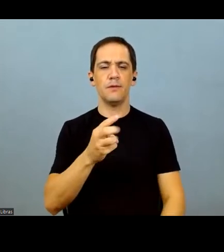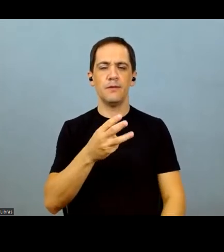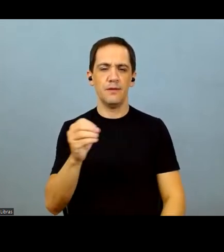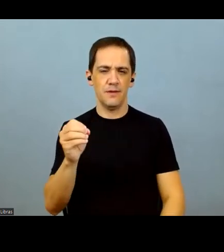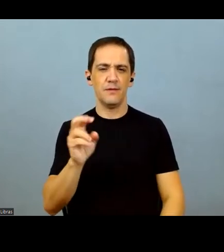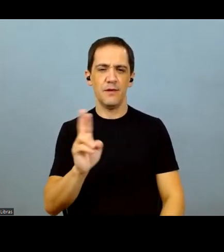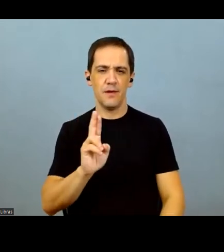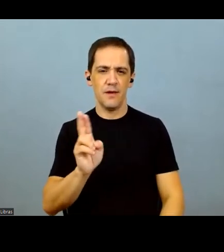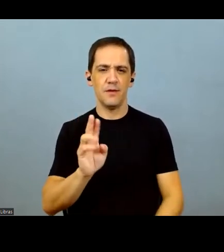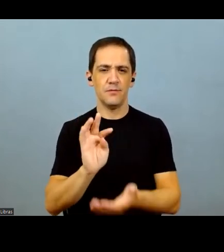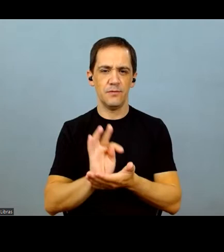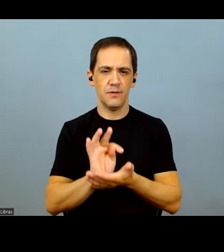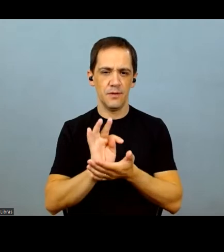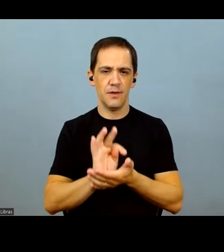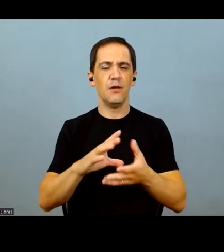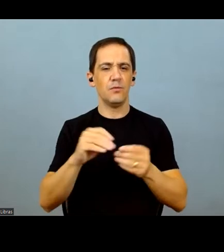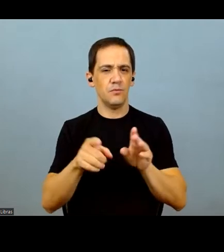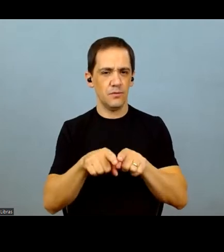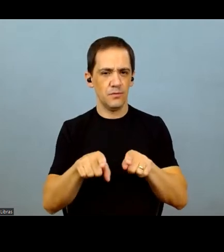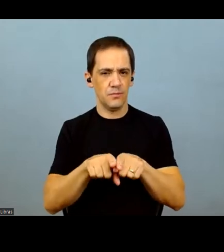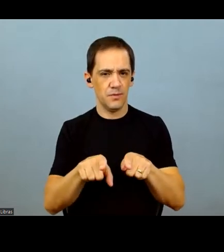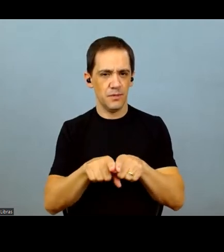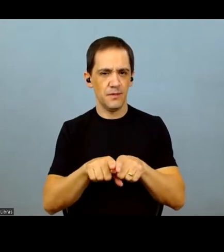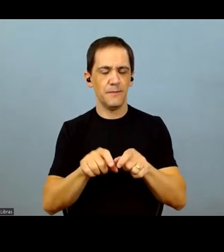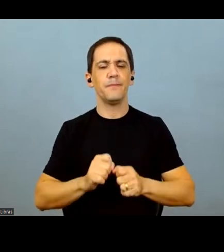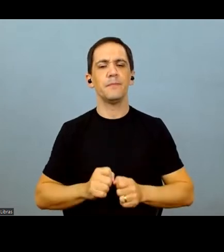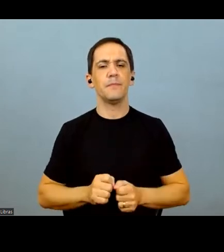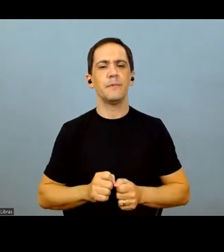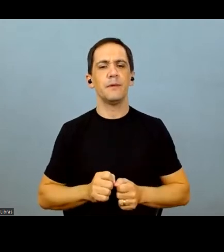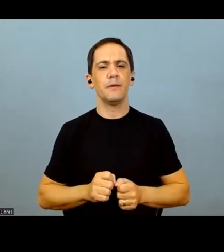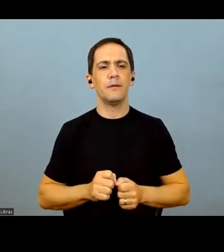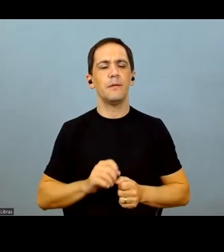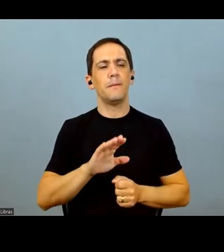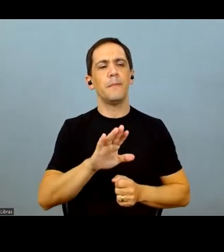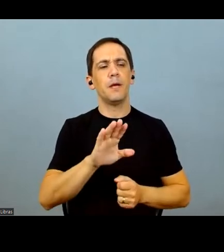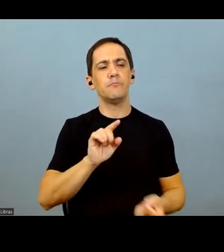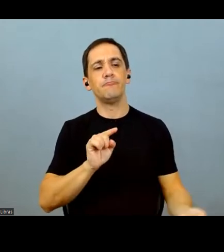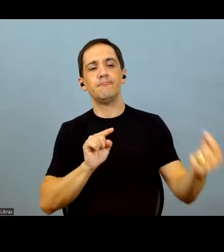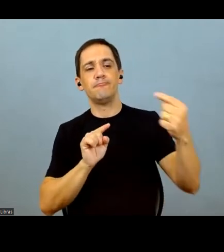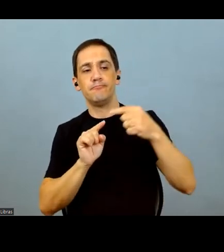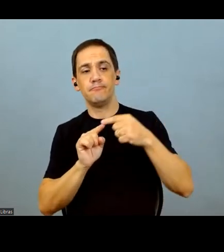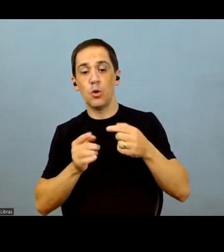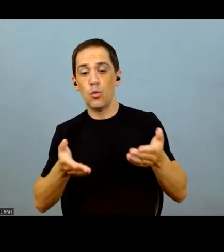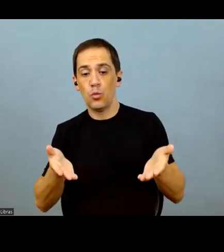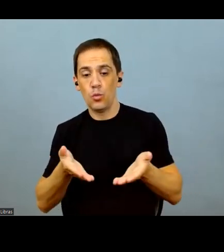more than 3,000 per ton, 4,000 per ton in cotton, and we try to